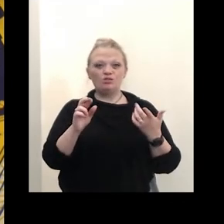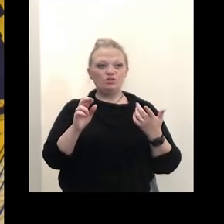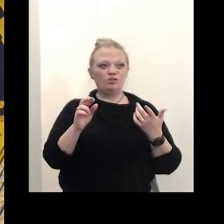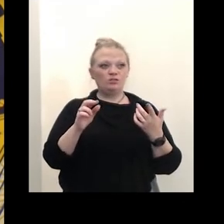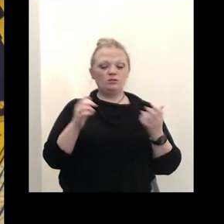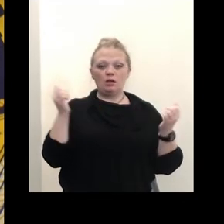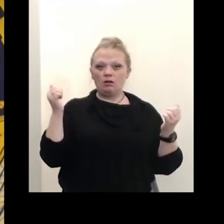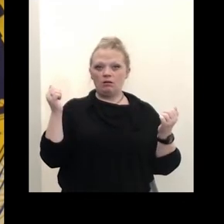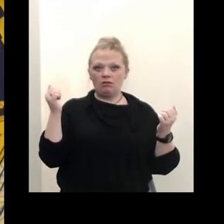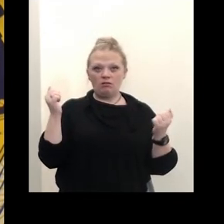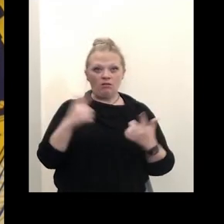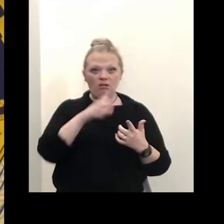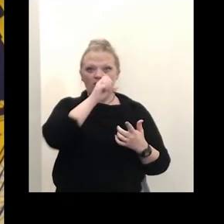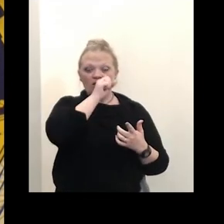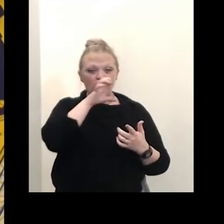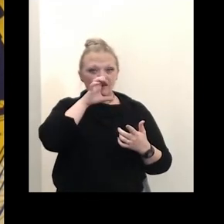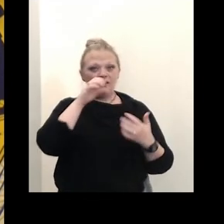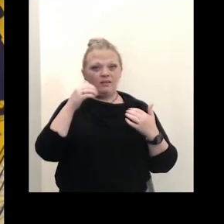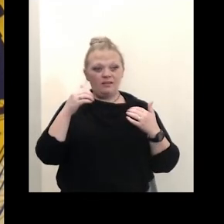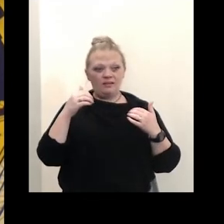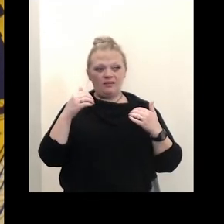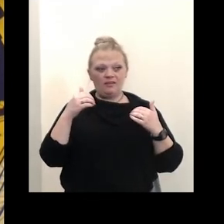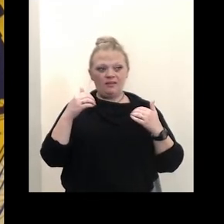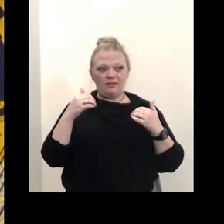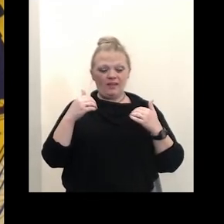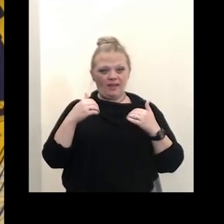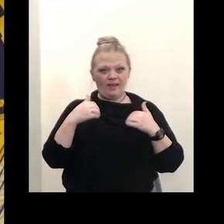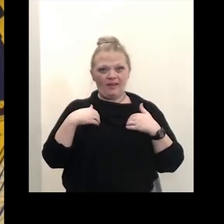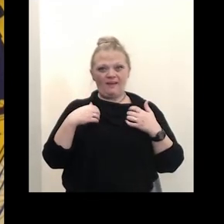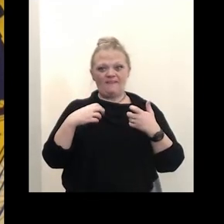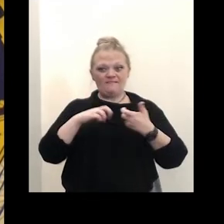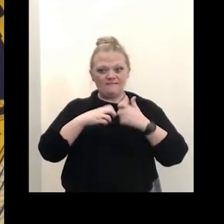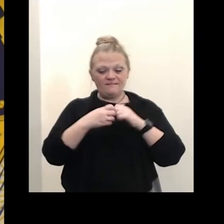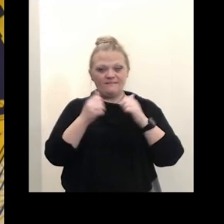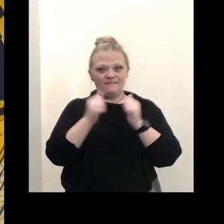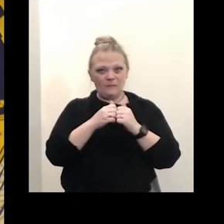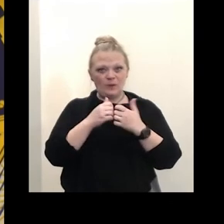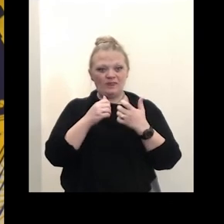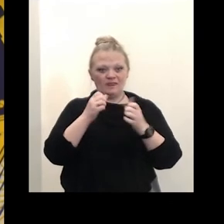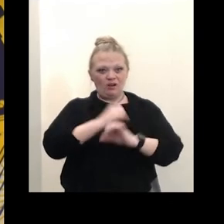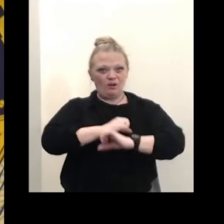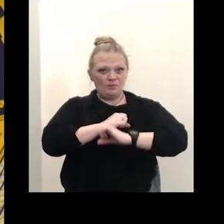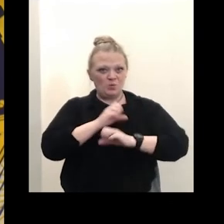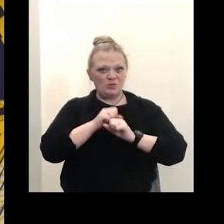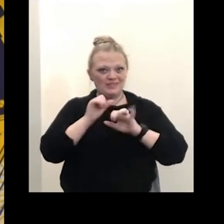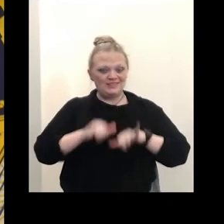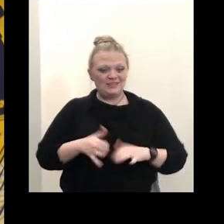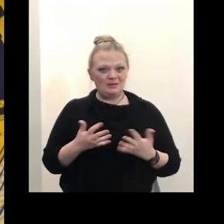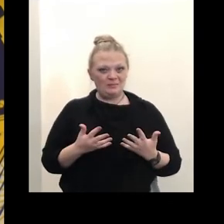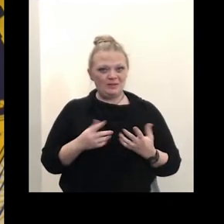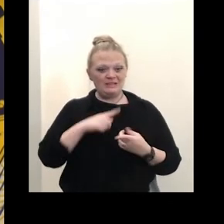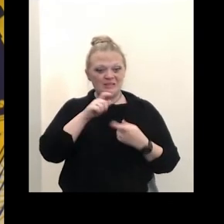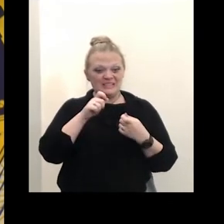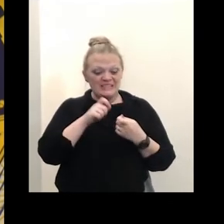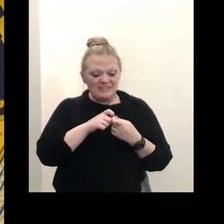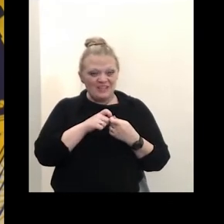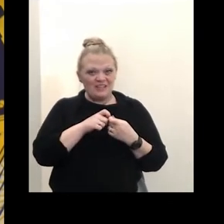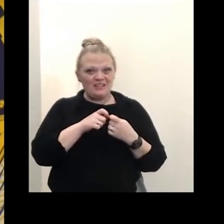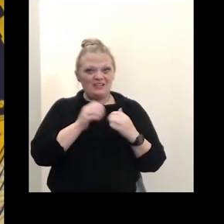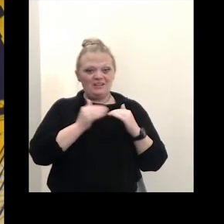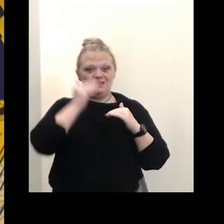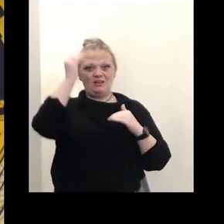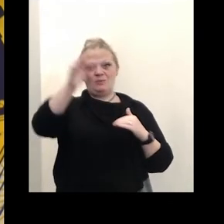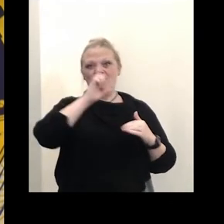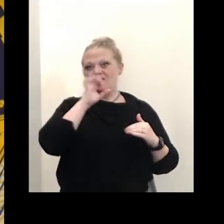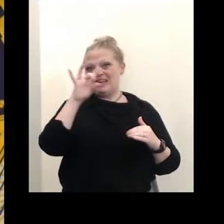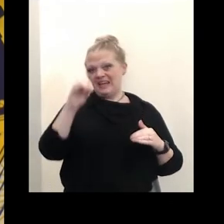seniors are immunocompromised and the older they are the more immunocompromised they are especially people over the eight of over the age of 80.